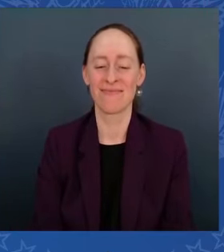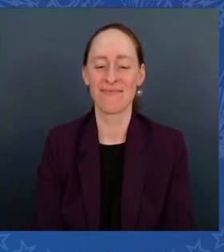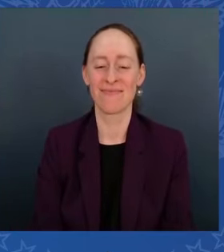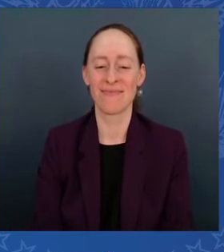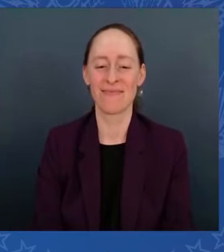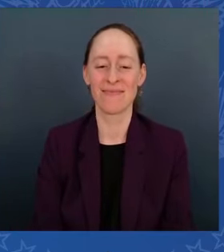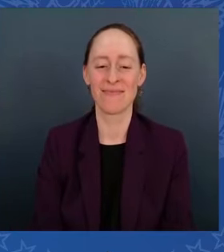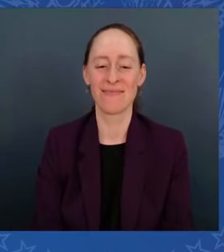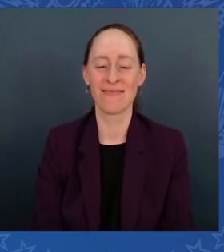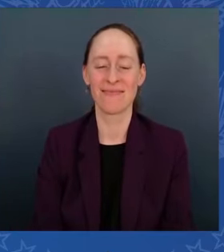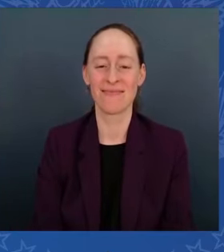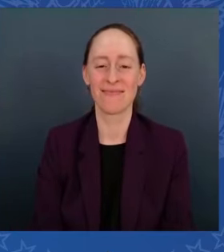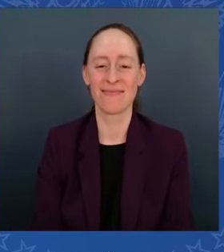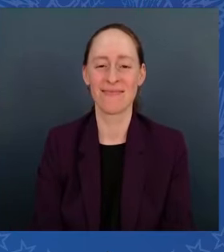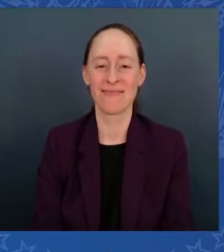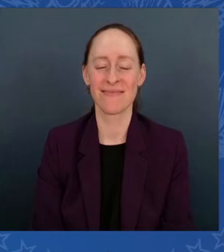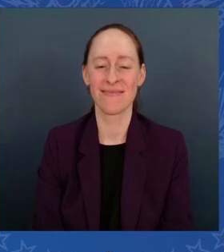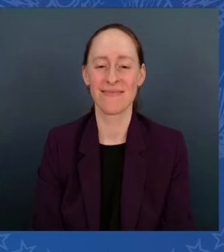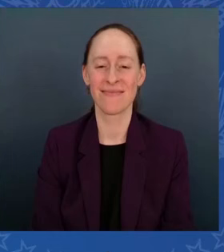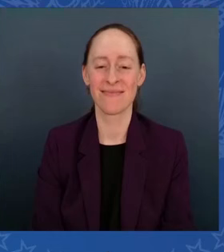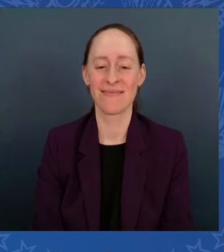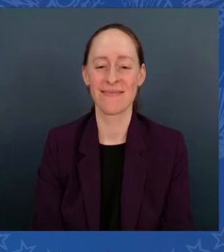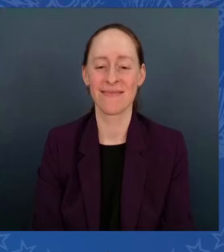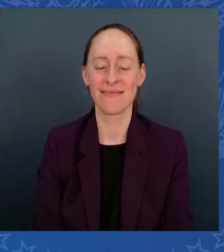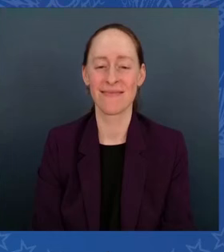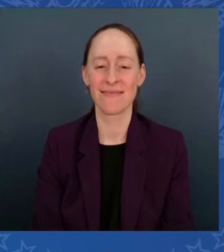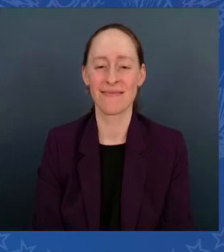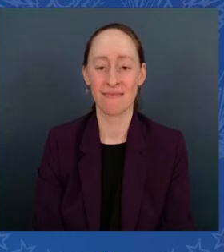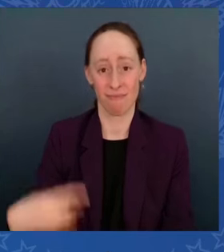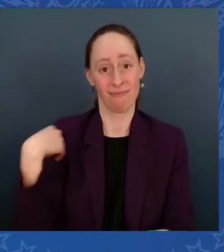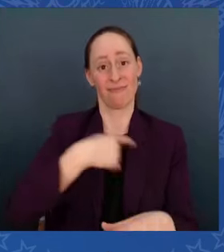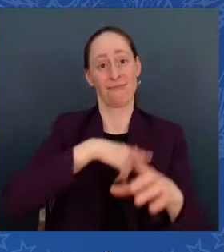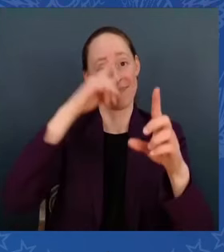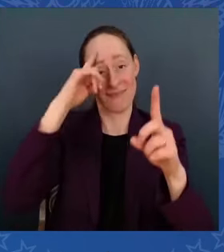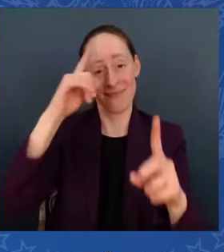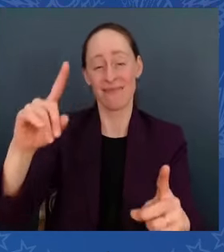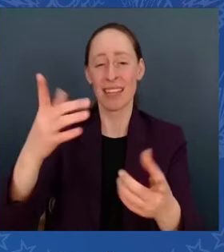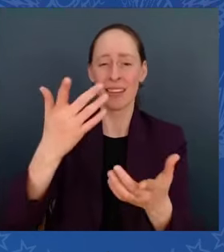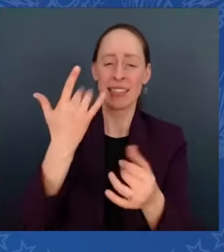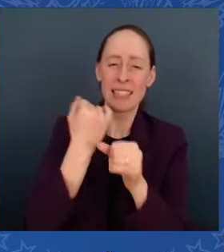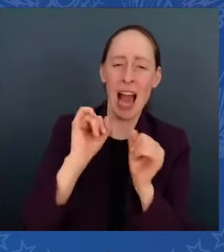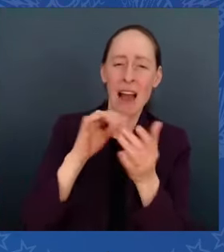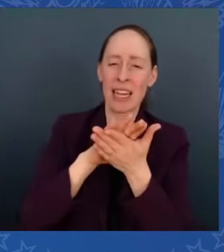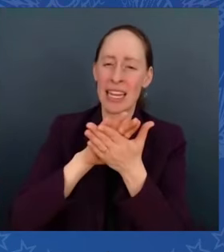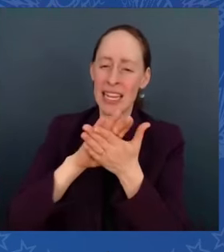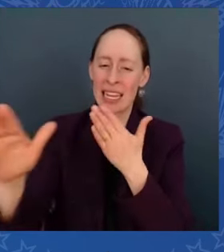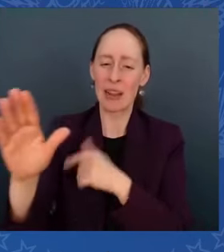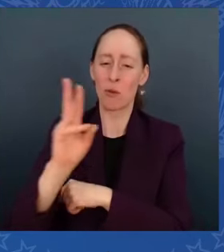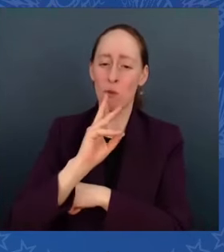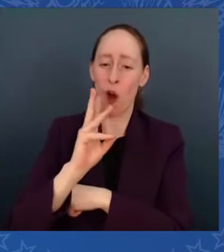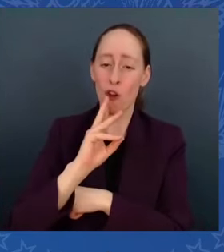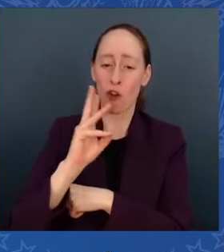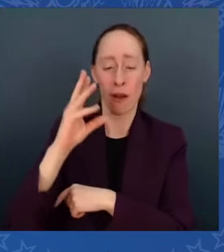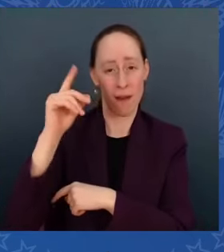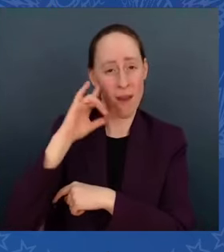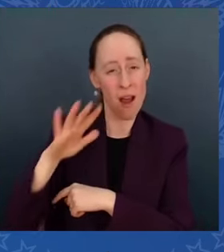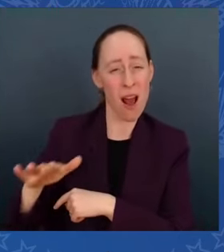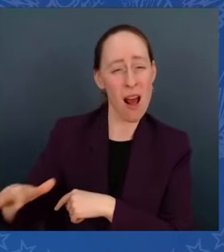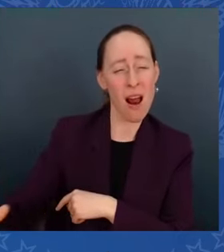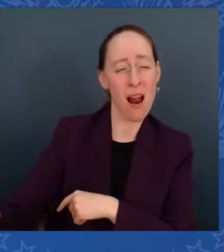And to get safe, clean drinking water to you and 100 million Americans across the country presently exposed to PFAS.